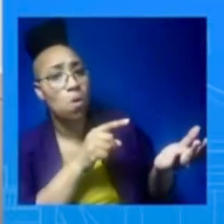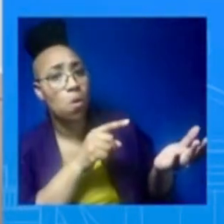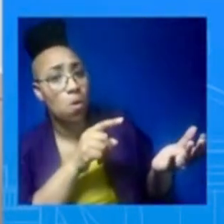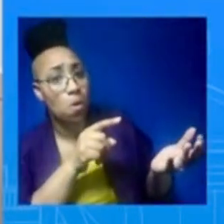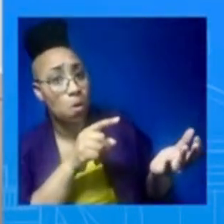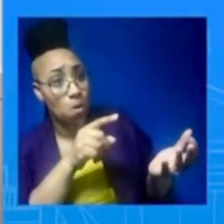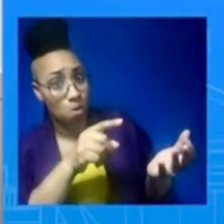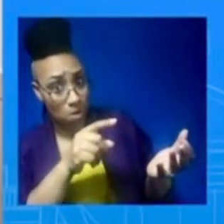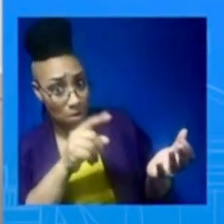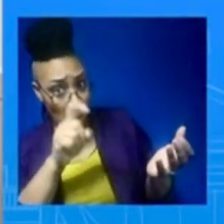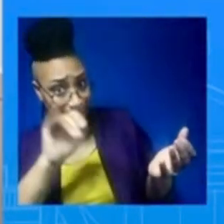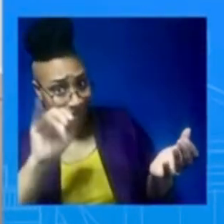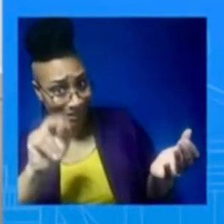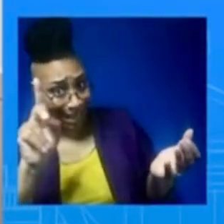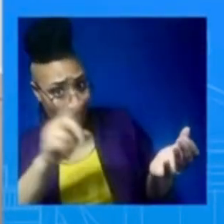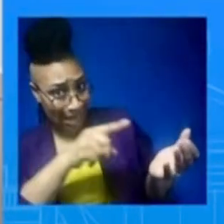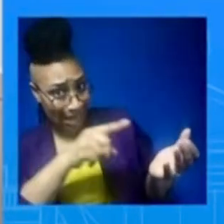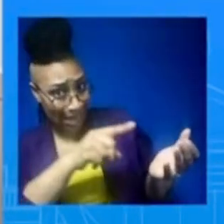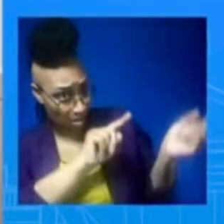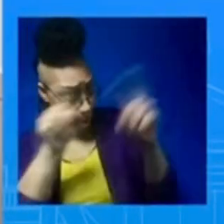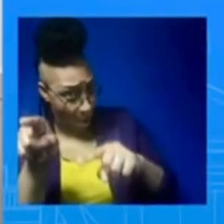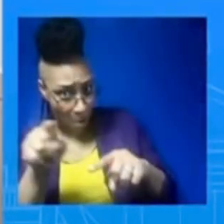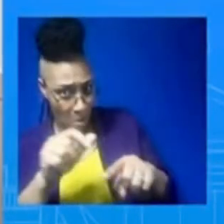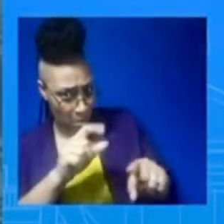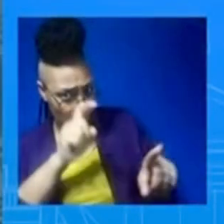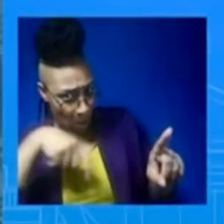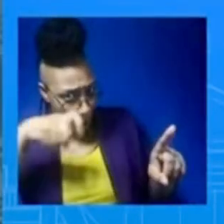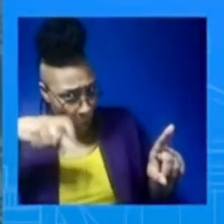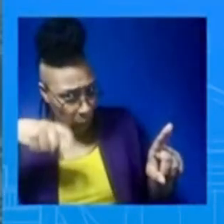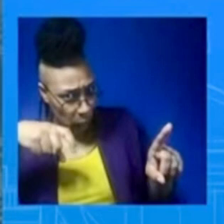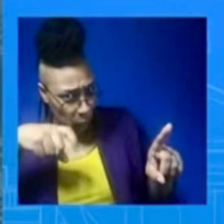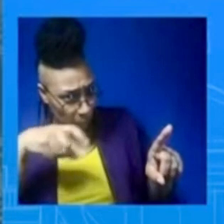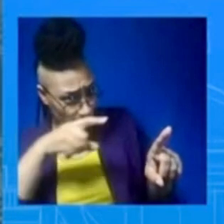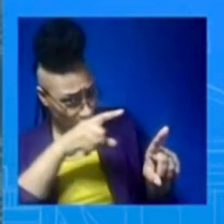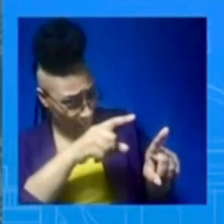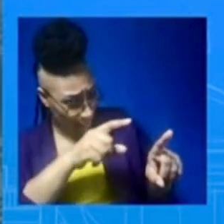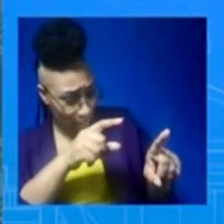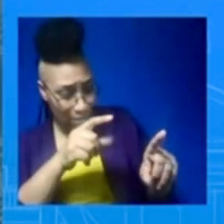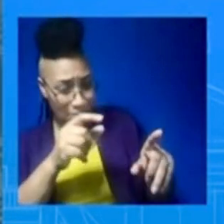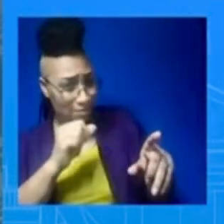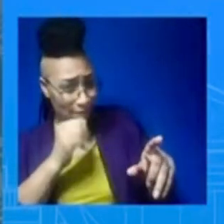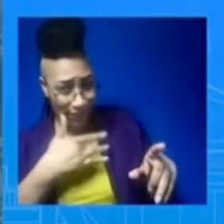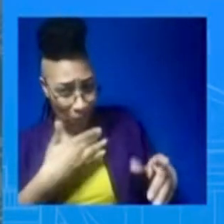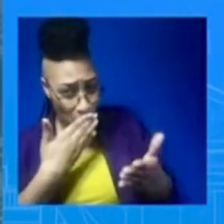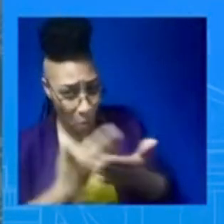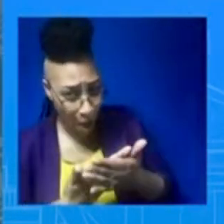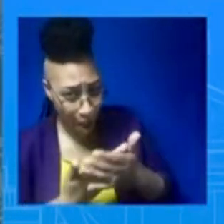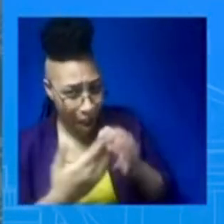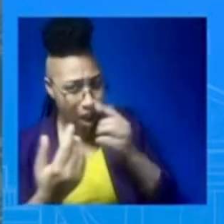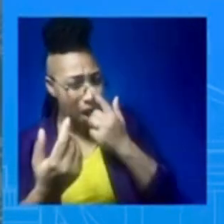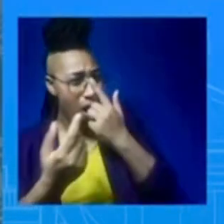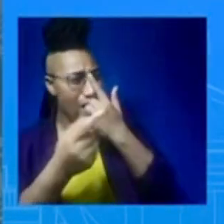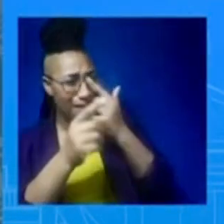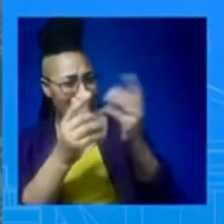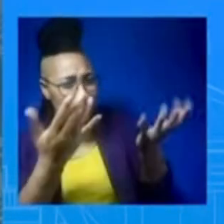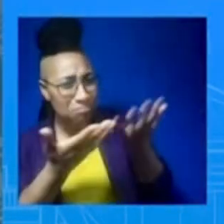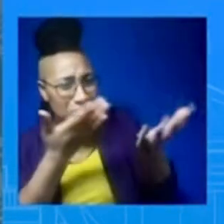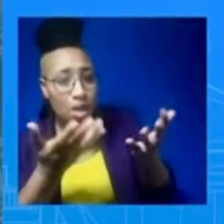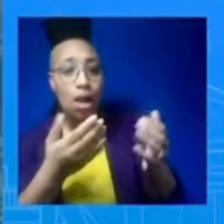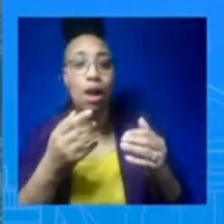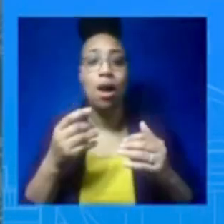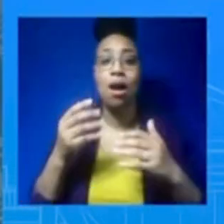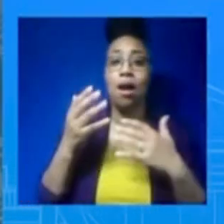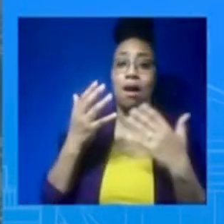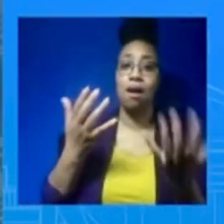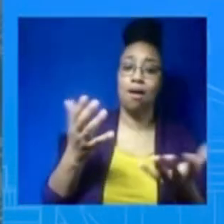any better, it's not COVID, is she okay? What's going on? can say from here that it's not COVID. She is under the weather and I'll leave it there, but